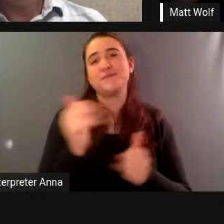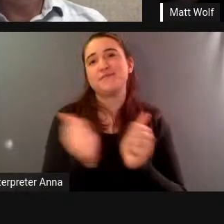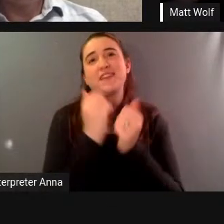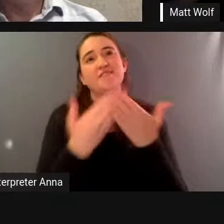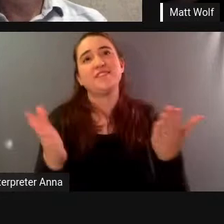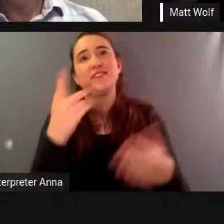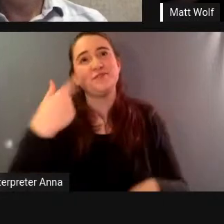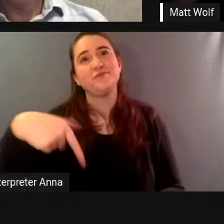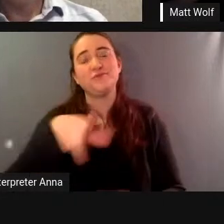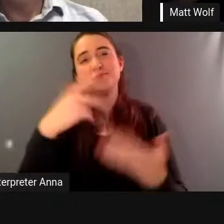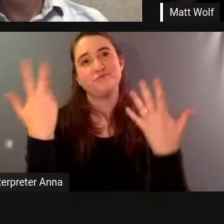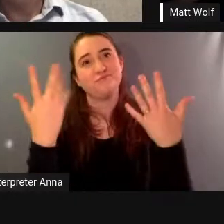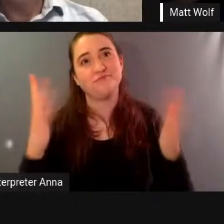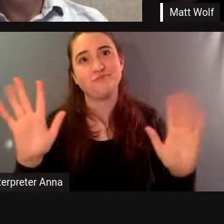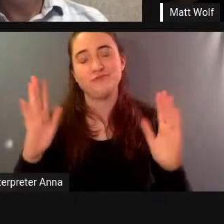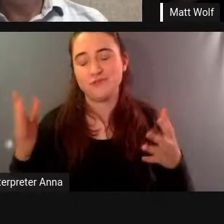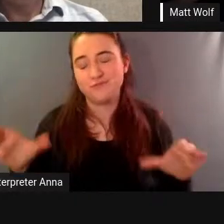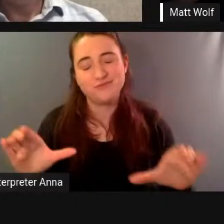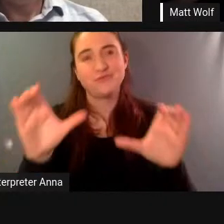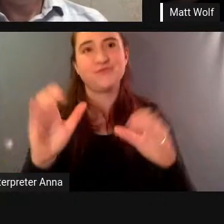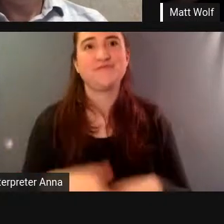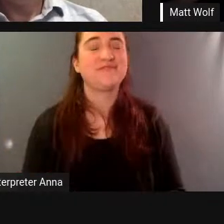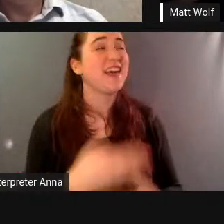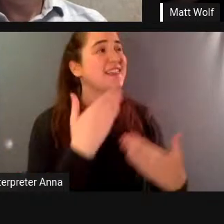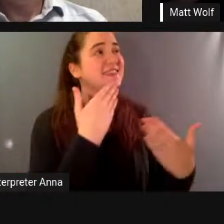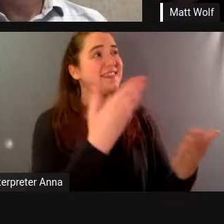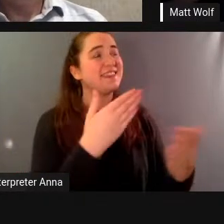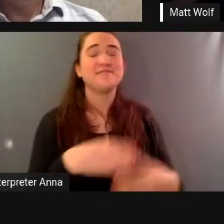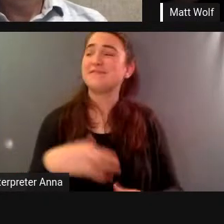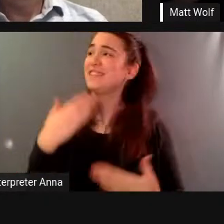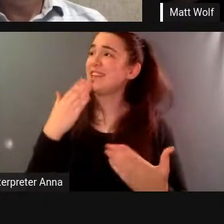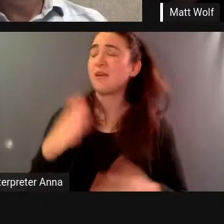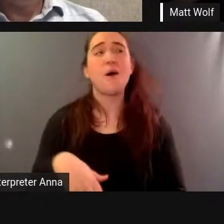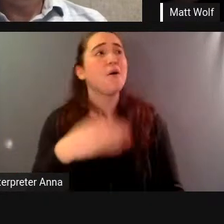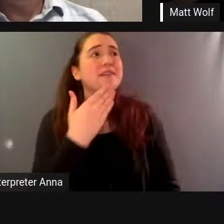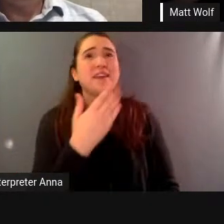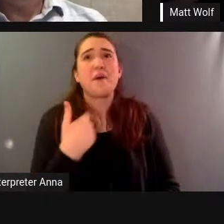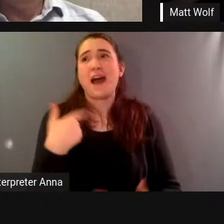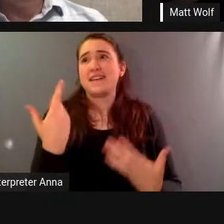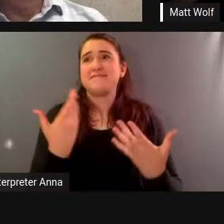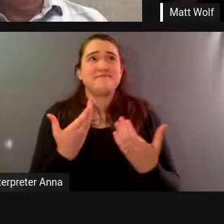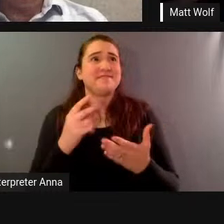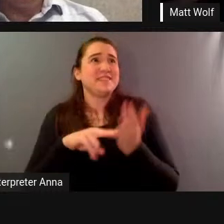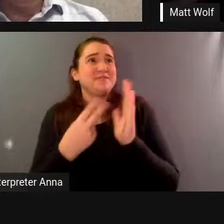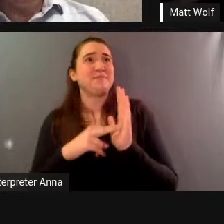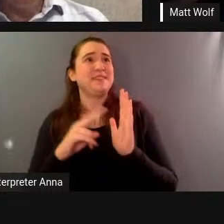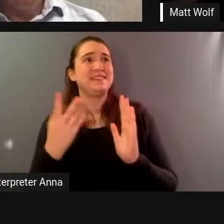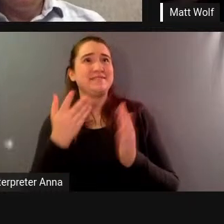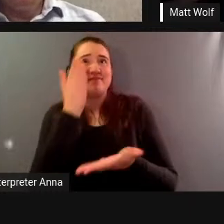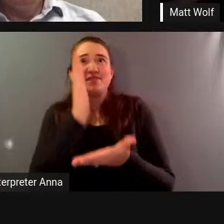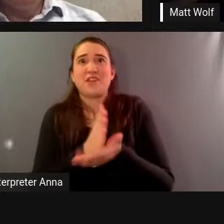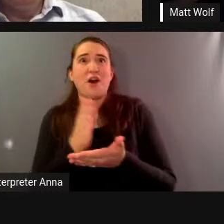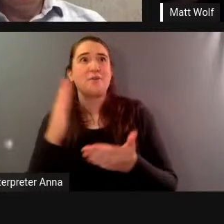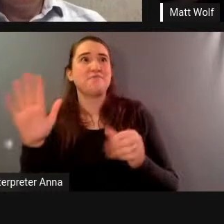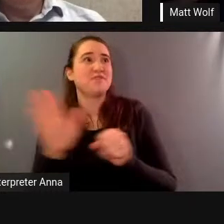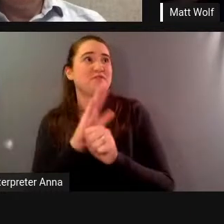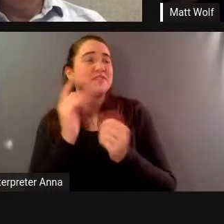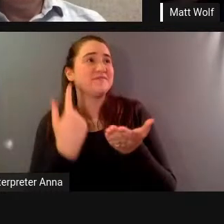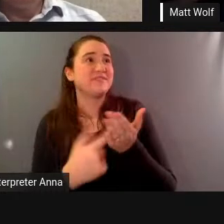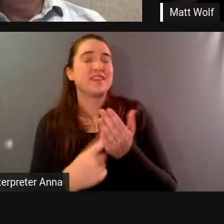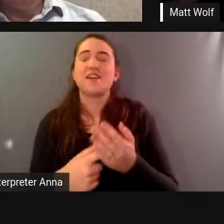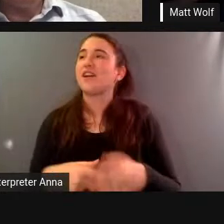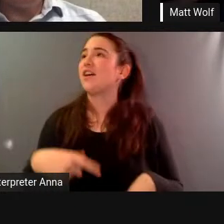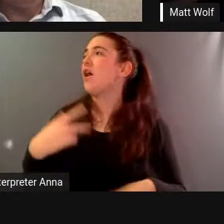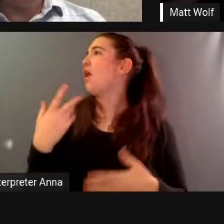having us thank you okay thanks i didn't mean to stop the entire conversation but anyway there's no conversation